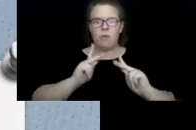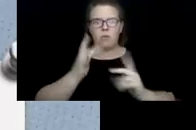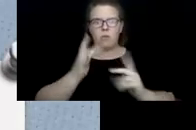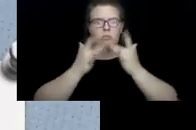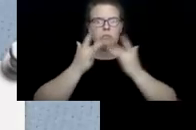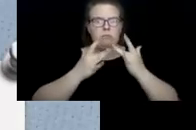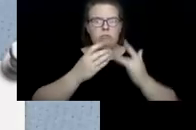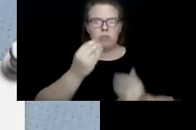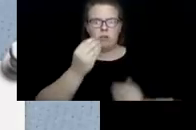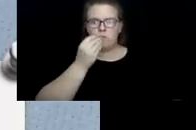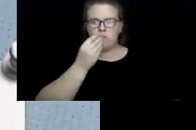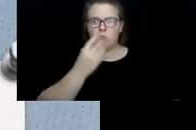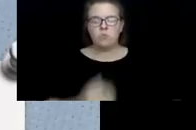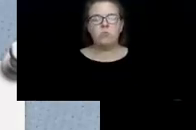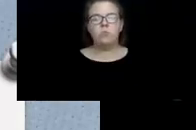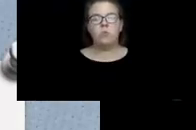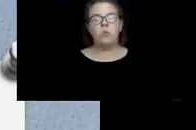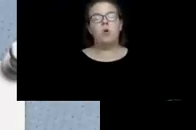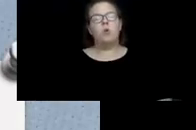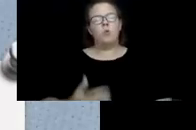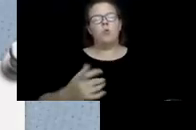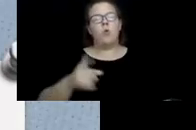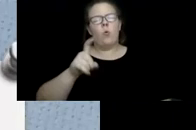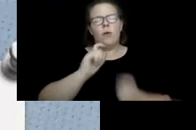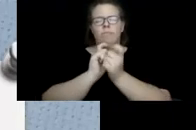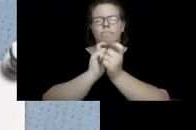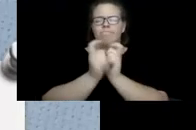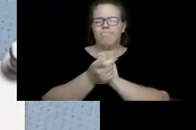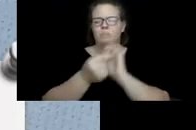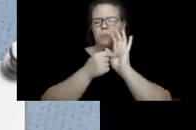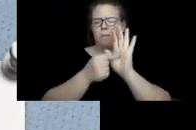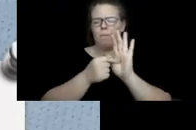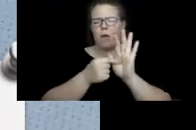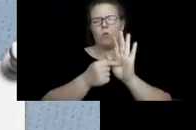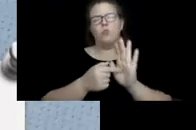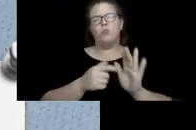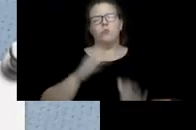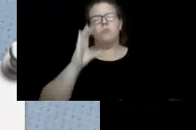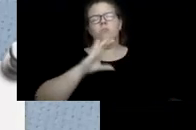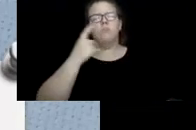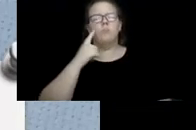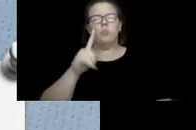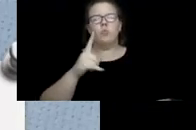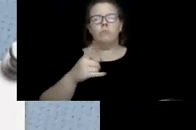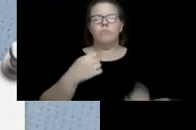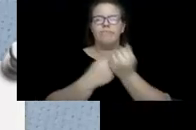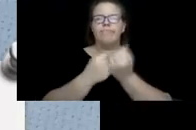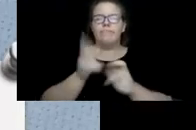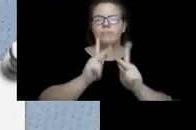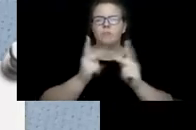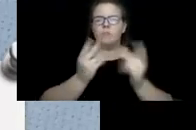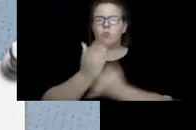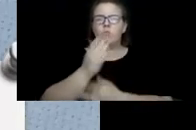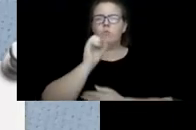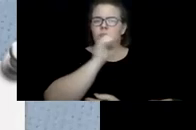happened during that is we had to change our model a little bit, and that we were looking for serving people through our senior dining sites